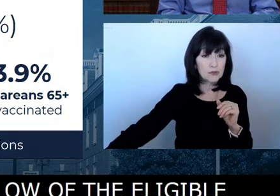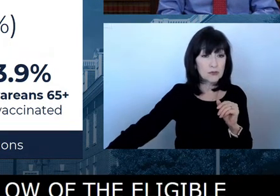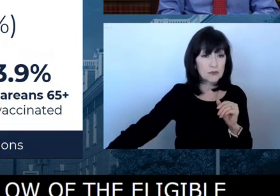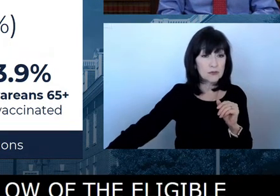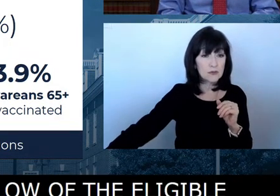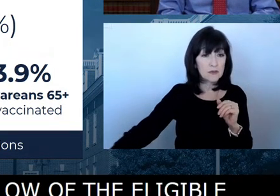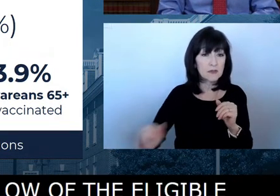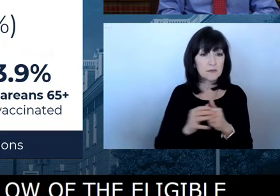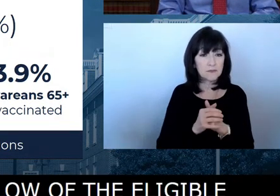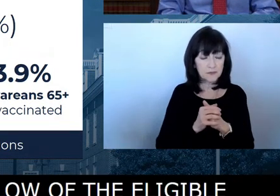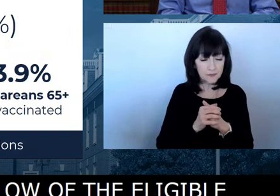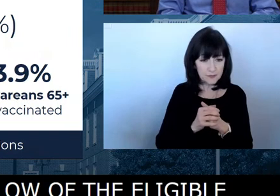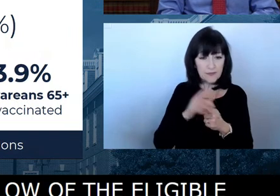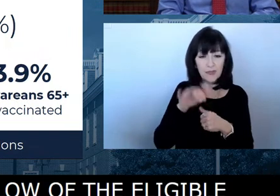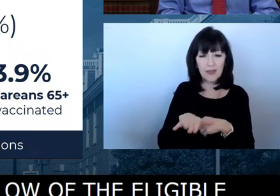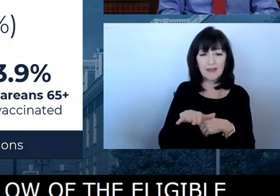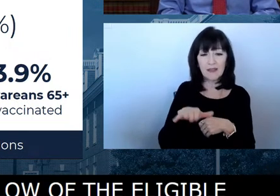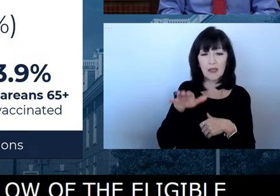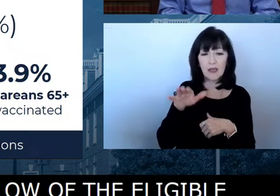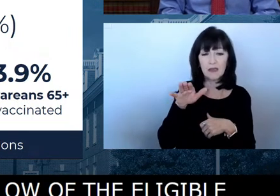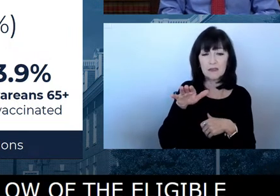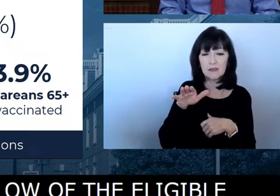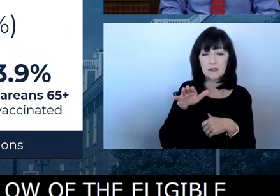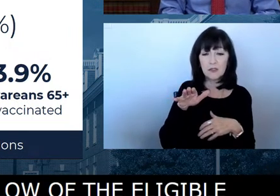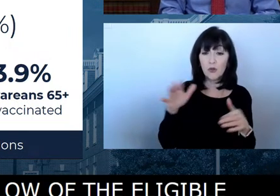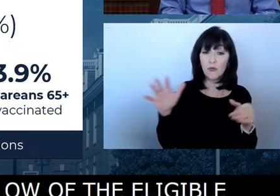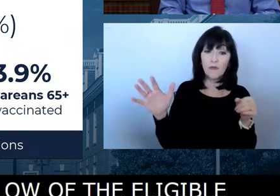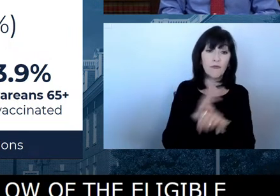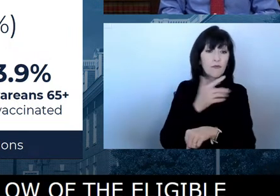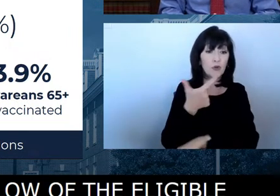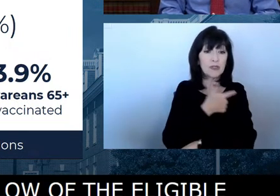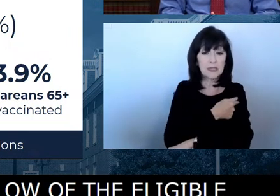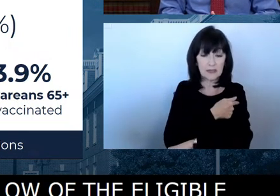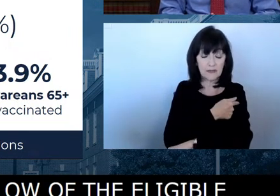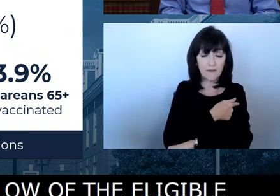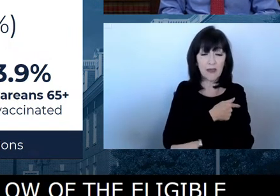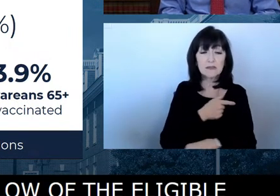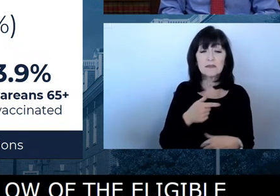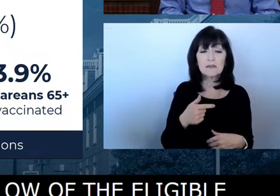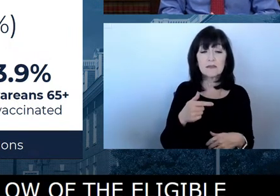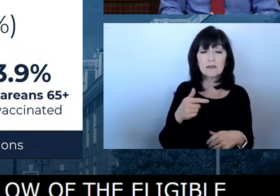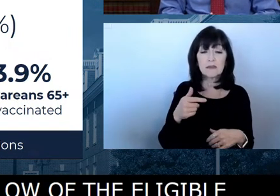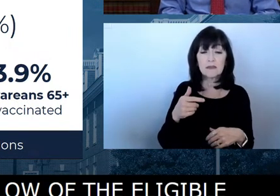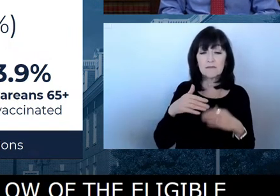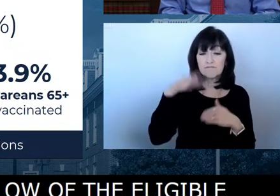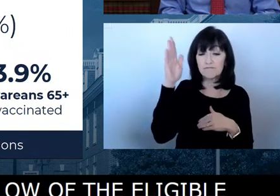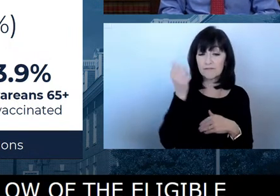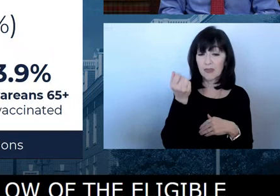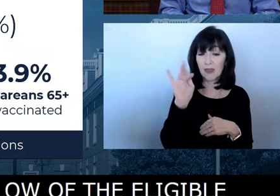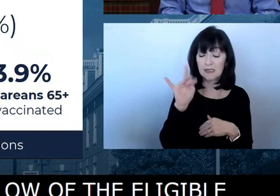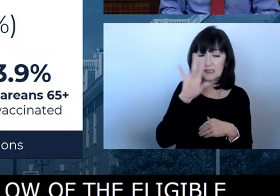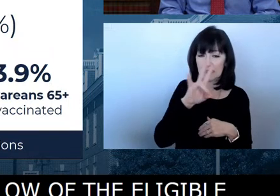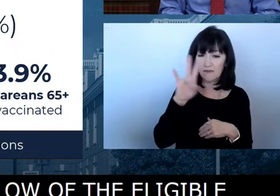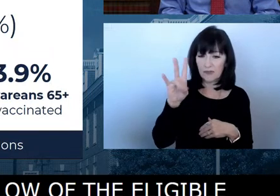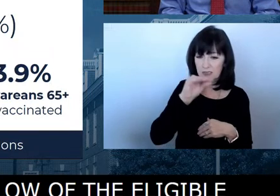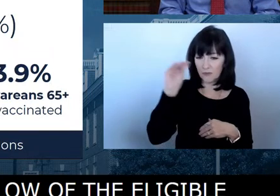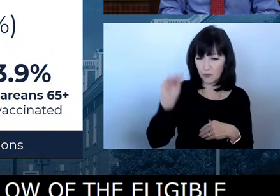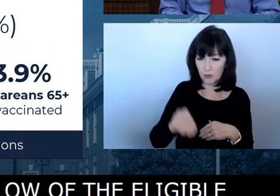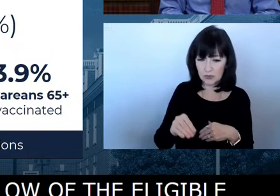75% fully vaccinated, that is, and 18 years and above, 77% fully vaccinated.